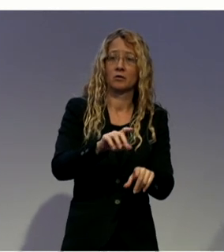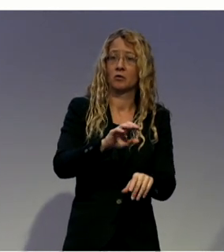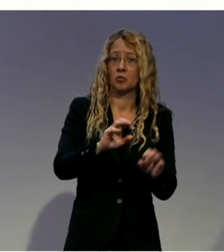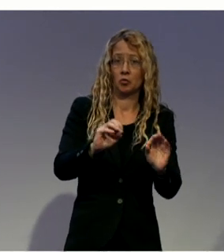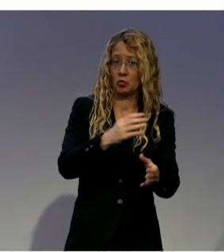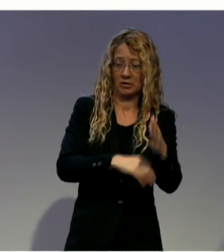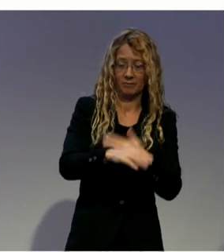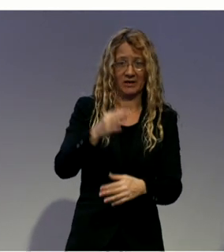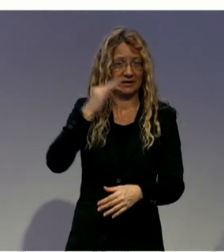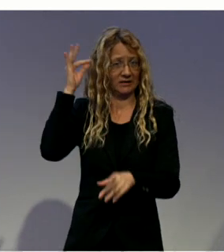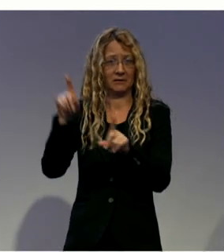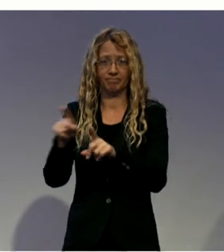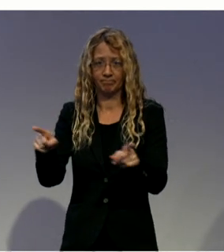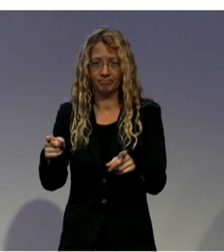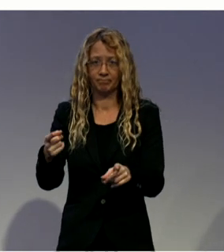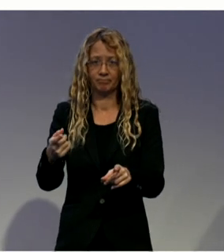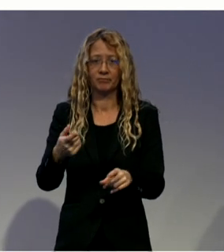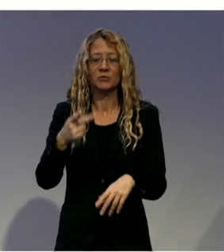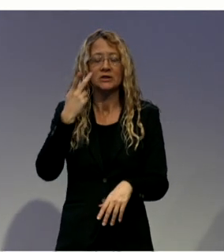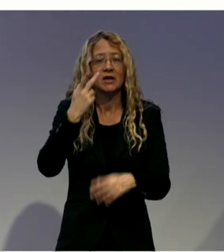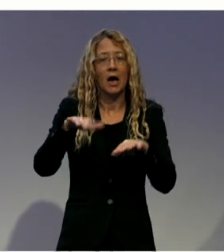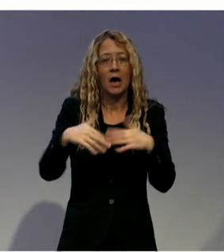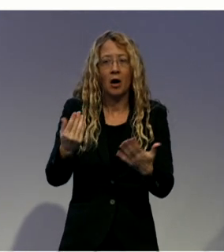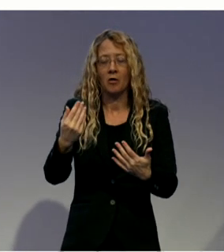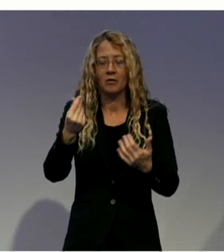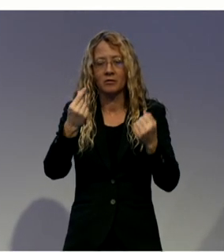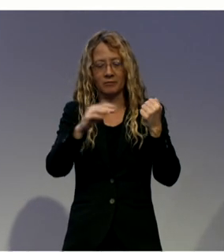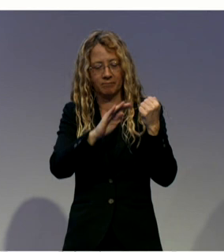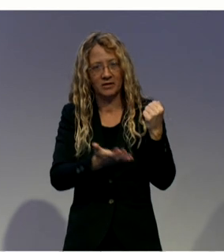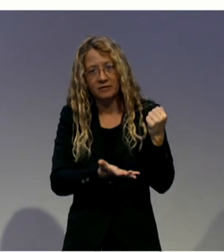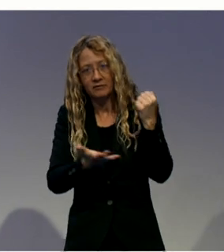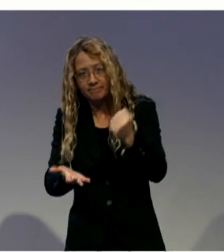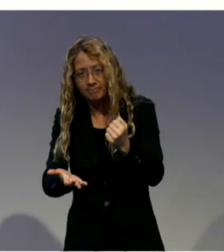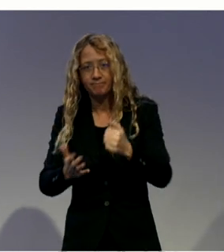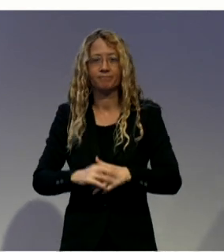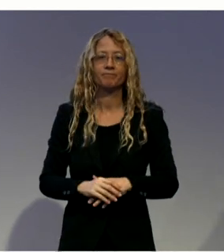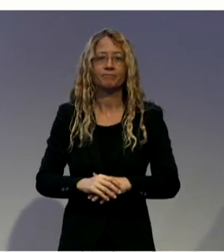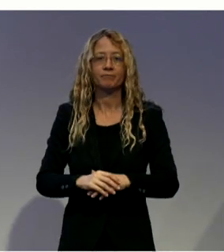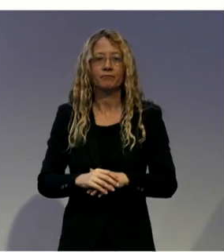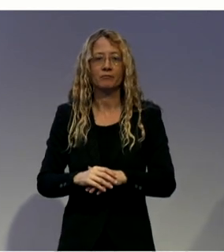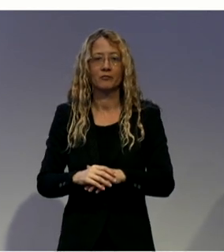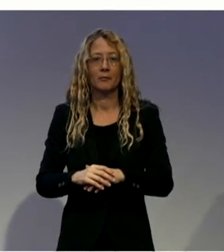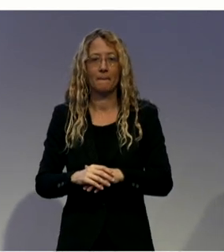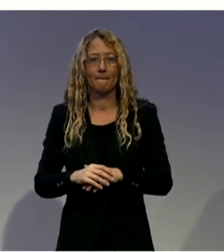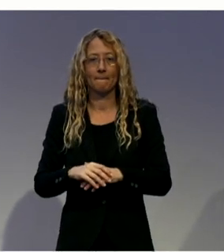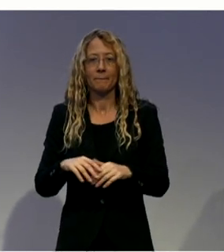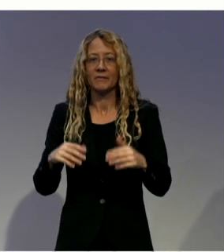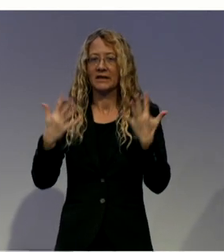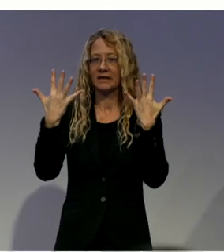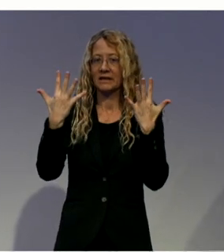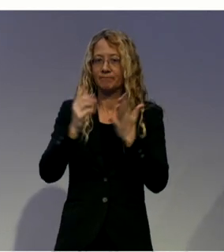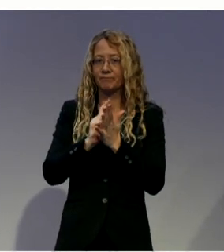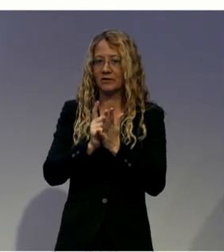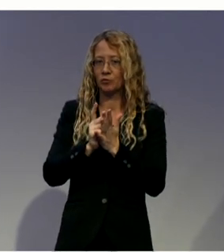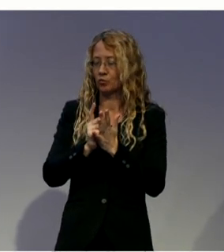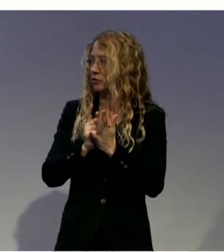-term financial goals. Please, you have ten minutes together to tell us about your work. Thank you. Yeah,